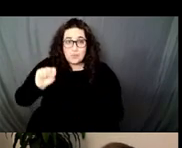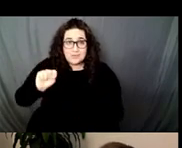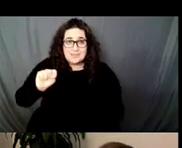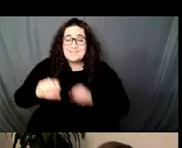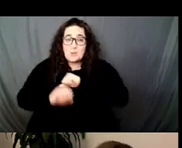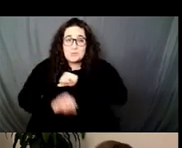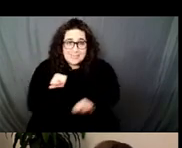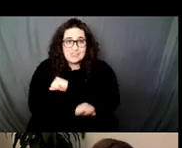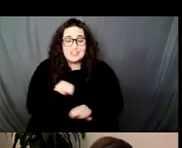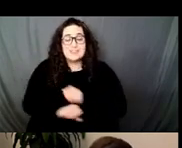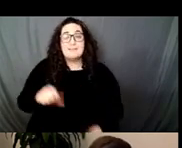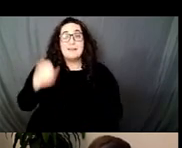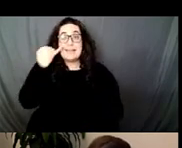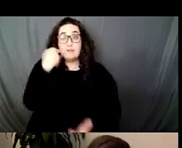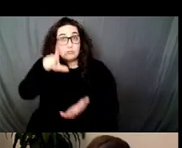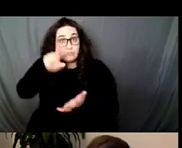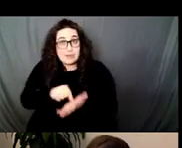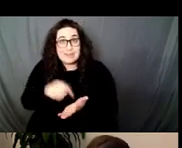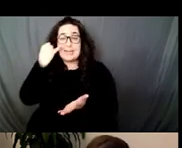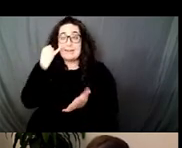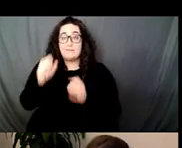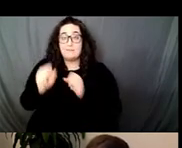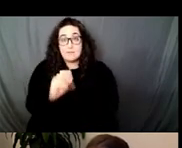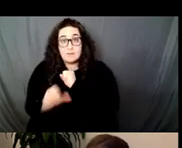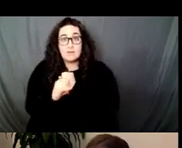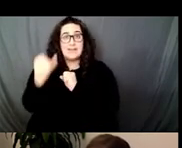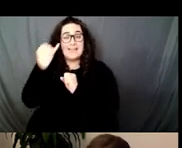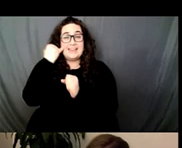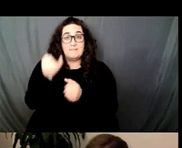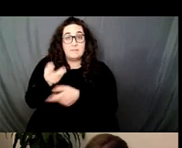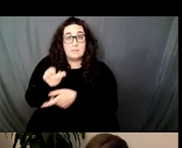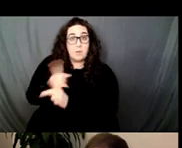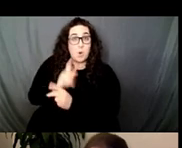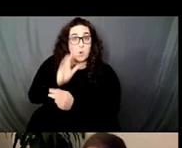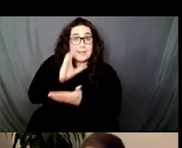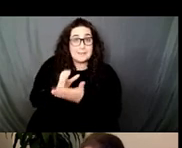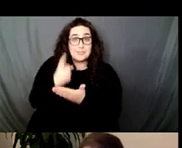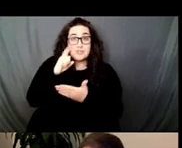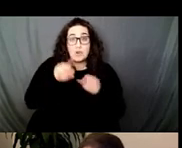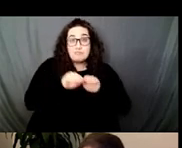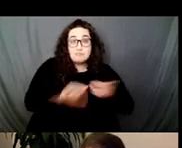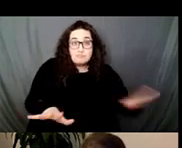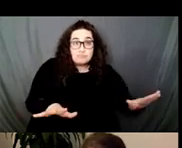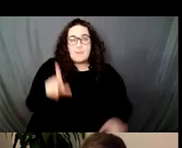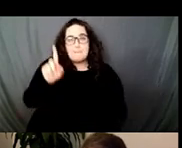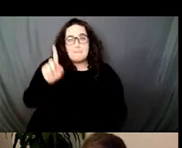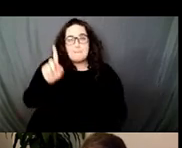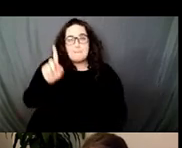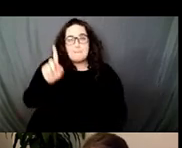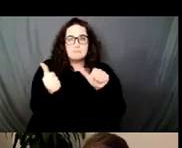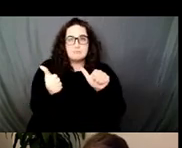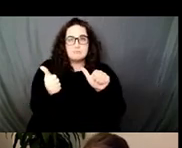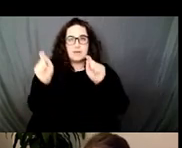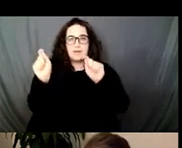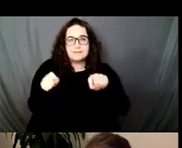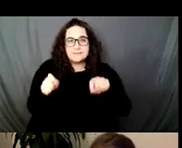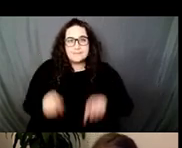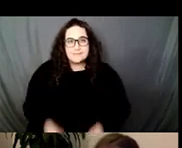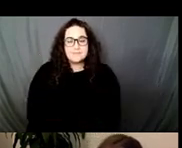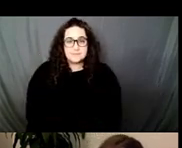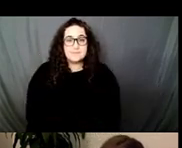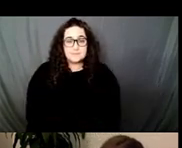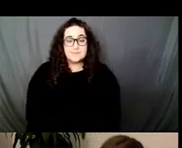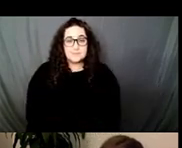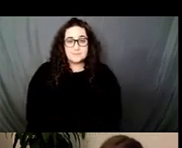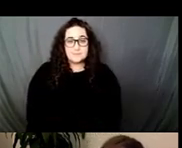diacritical accents from his name in order to secure image permissions. The terms that the calorie gives for the stipulation are conditional and based